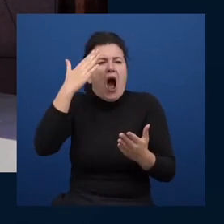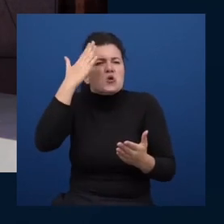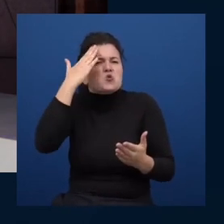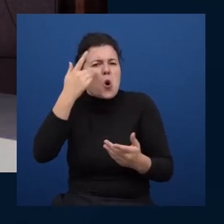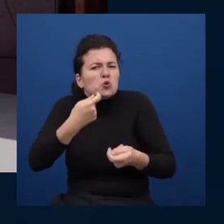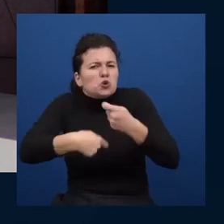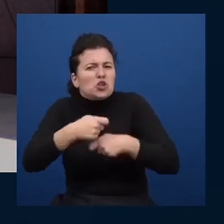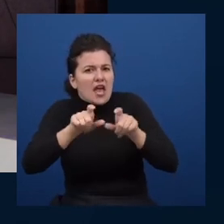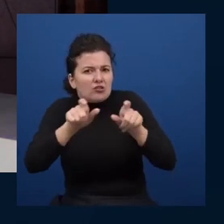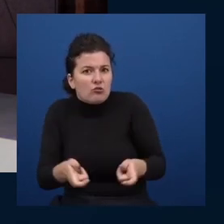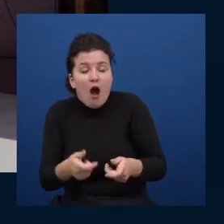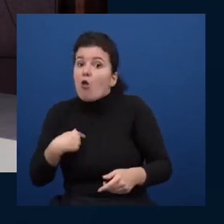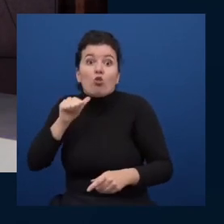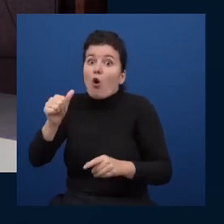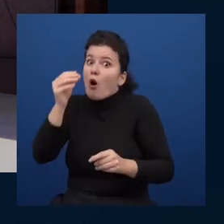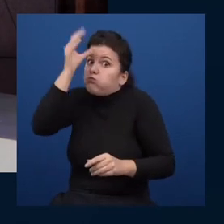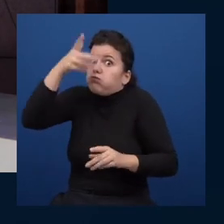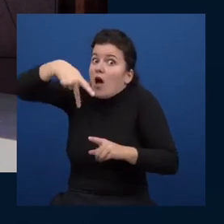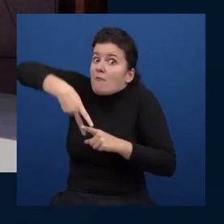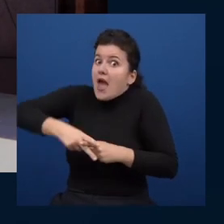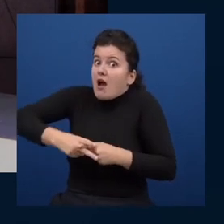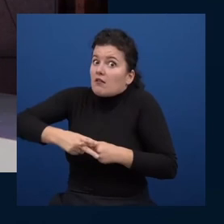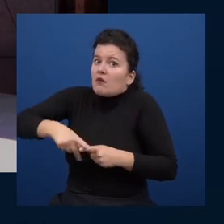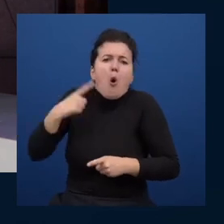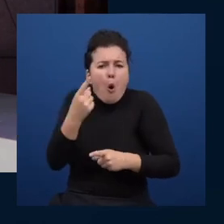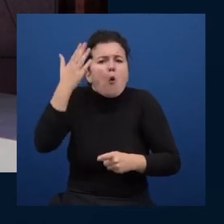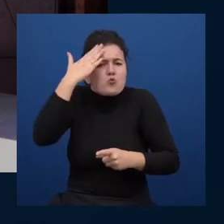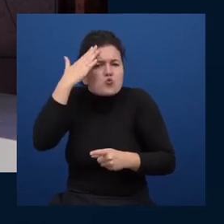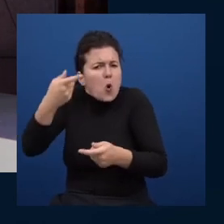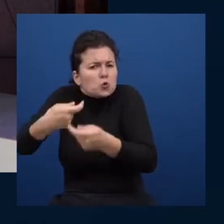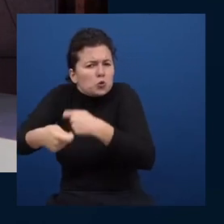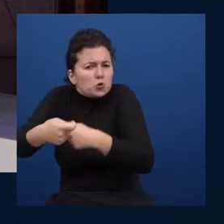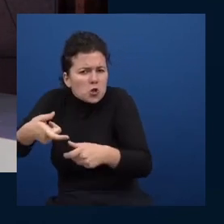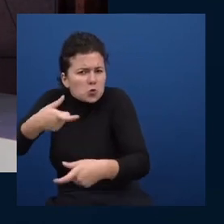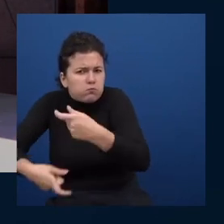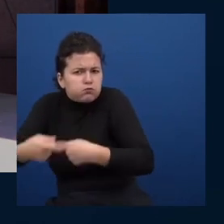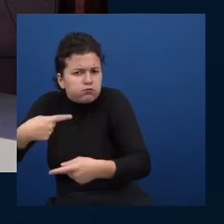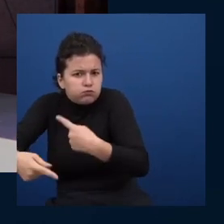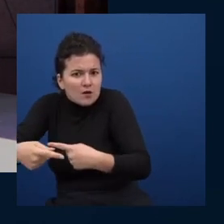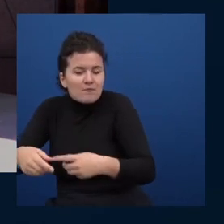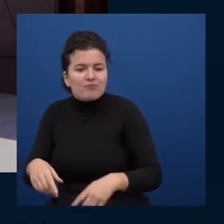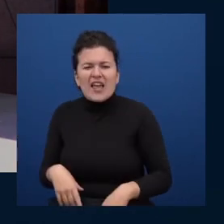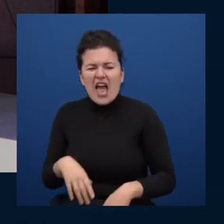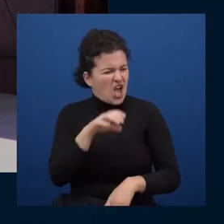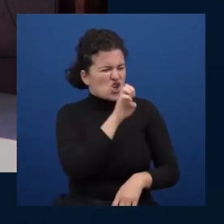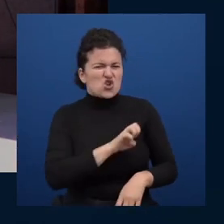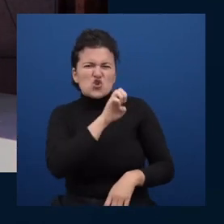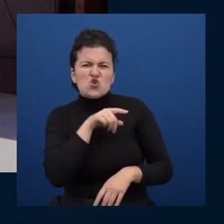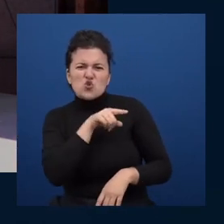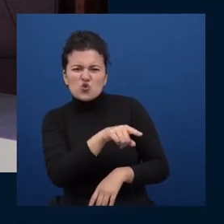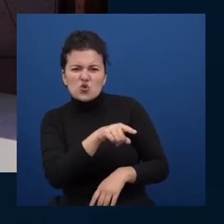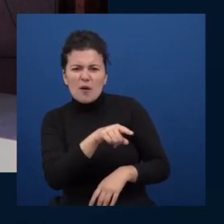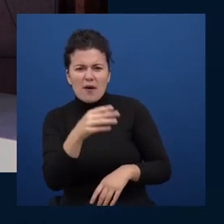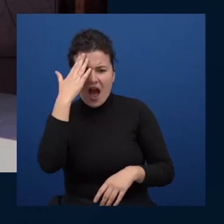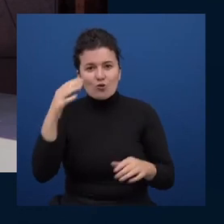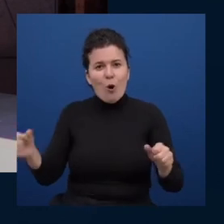knowing how to change a tire right um i know that in the in europe there's a lot of people driving um the manual shift